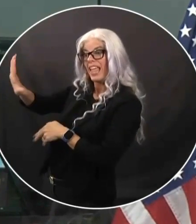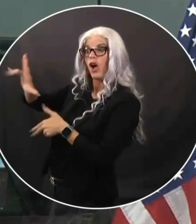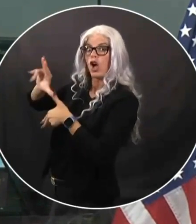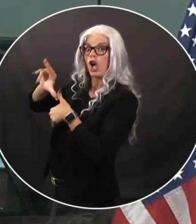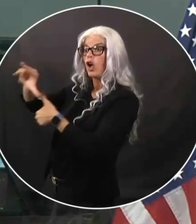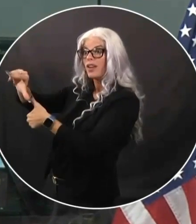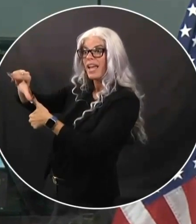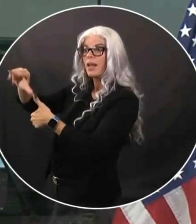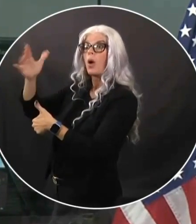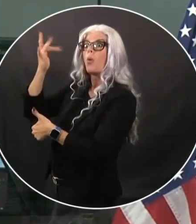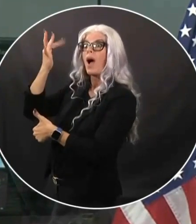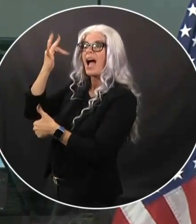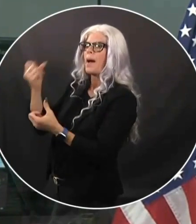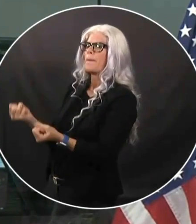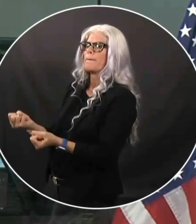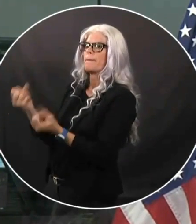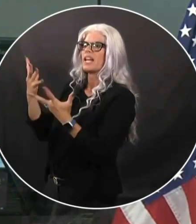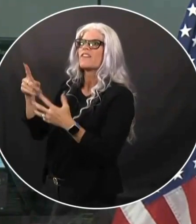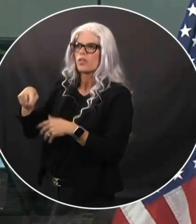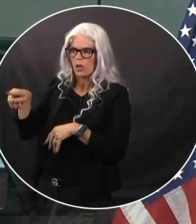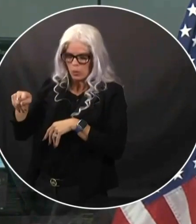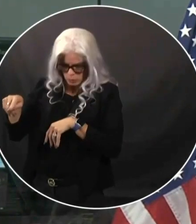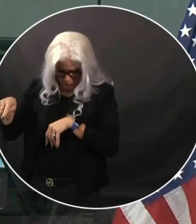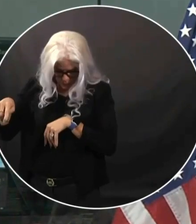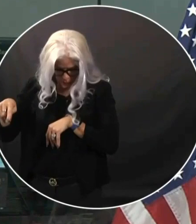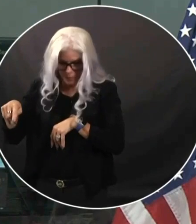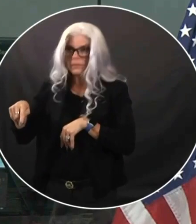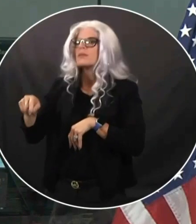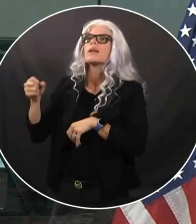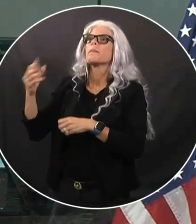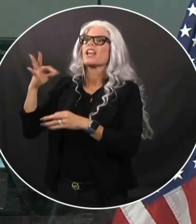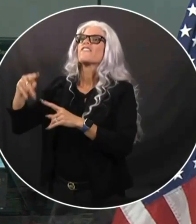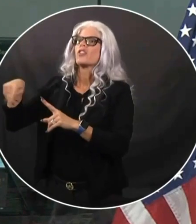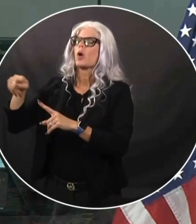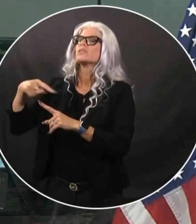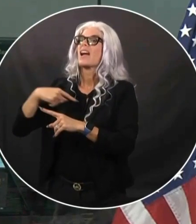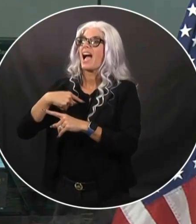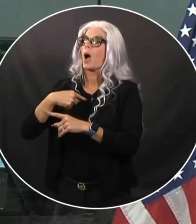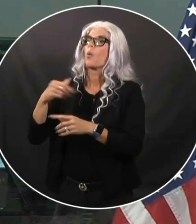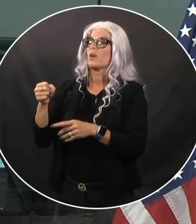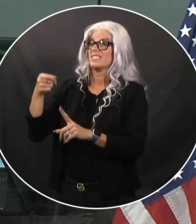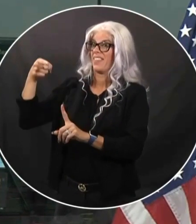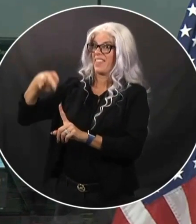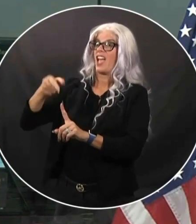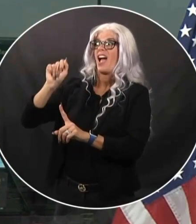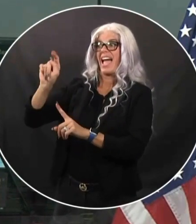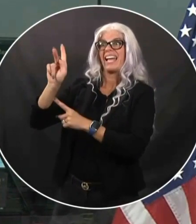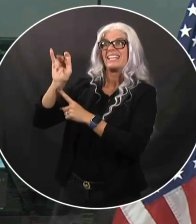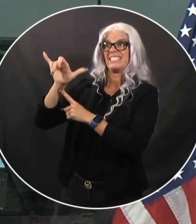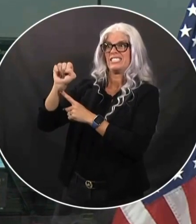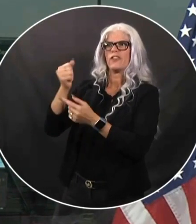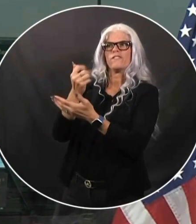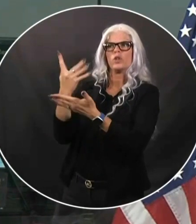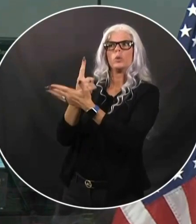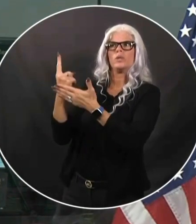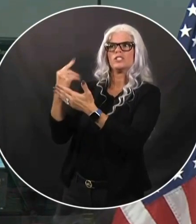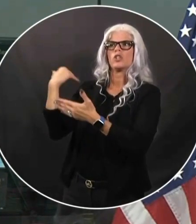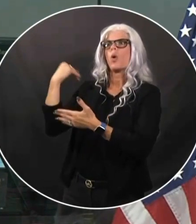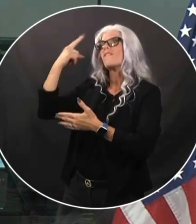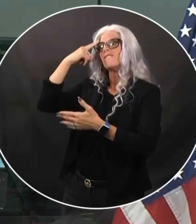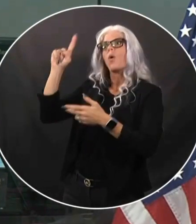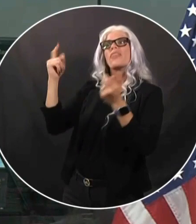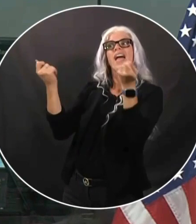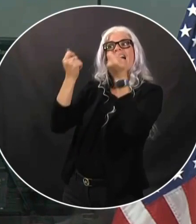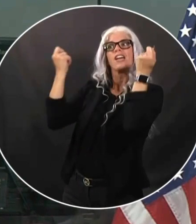is trying to get that open back up. But I was just down in the Keys a couple of weeks ago for the anniversary of Hurricane Irma. And,